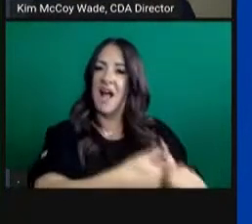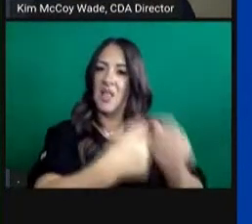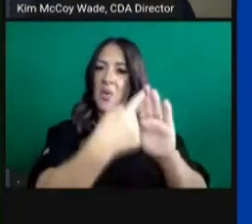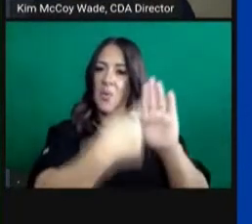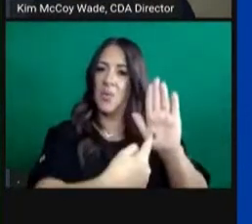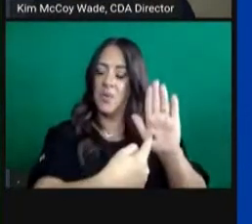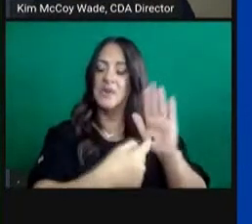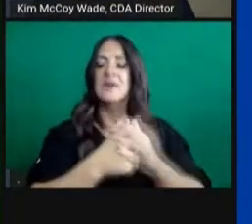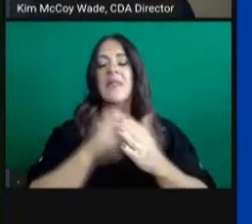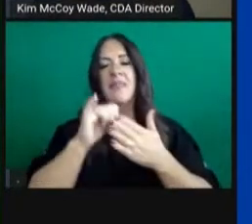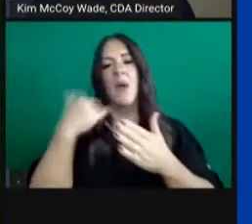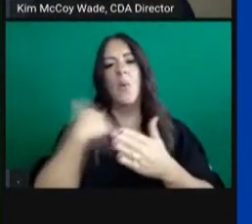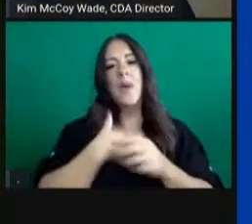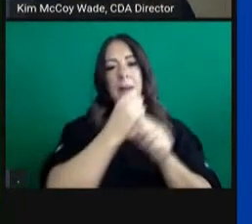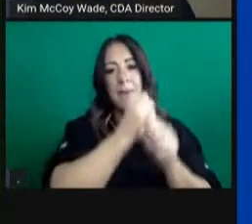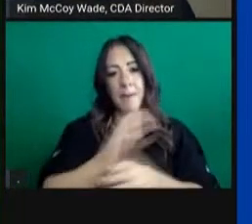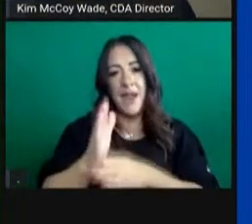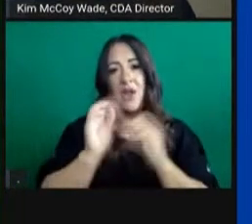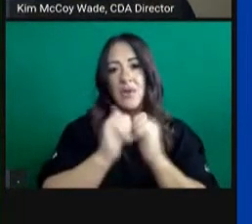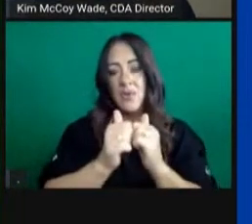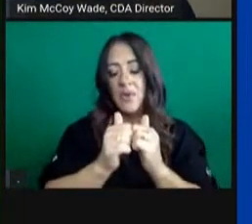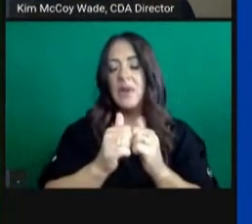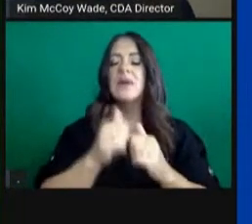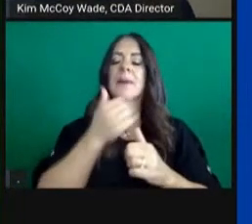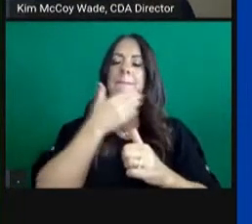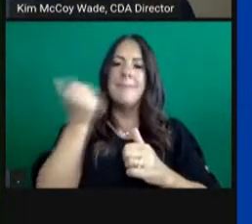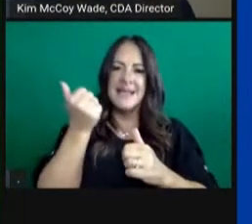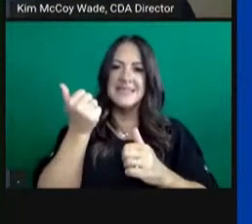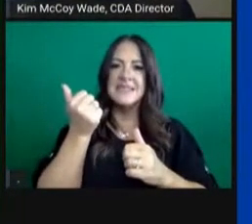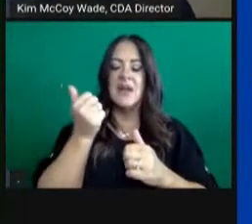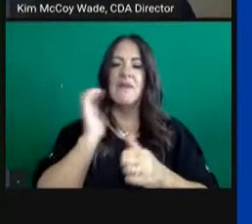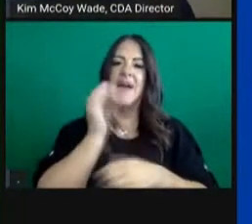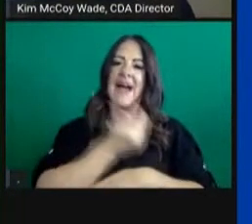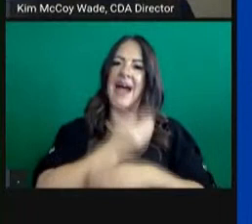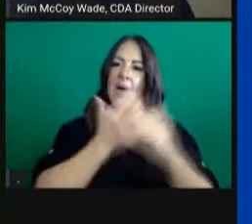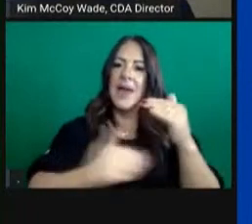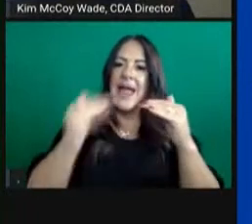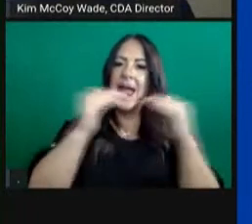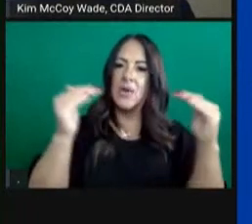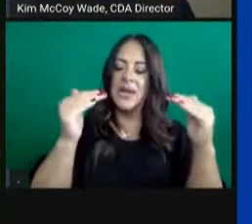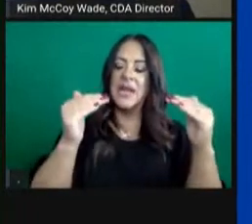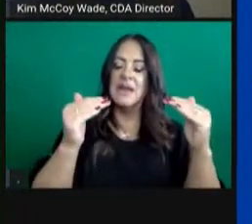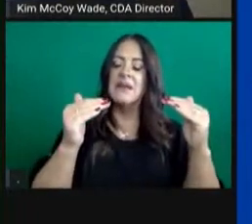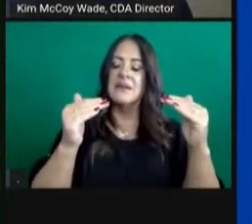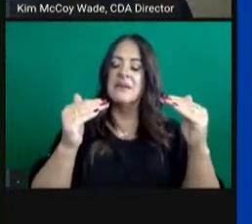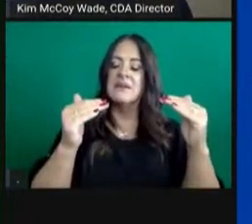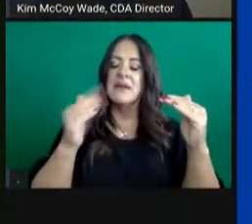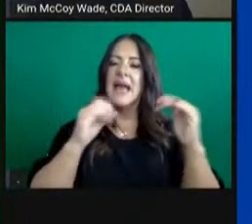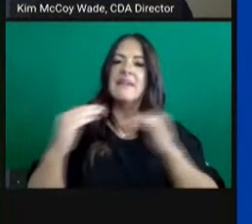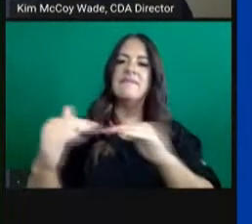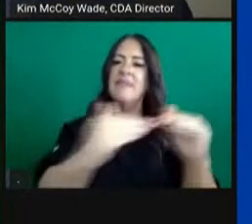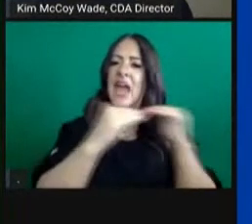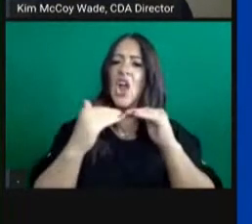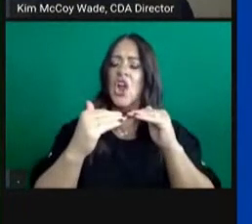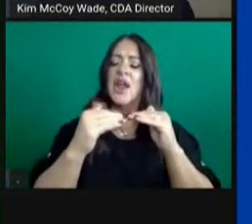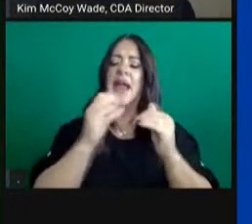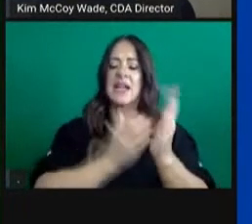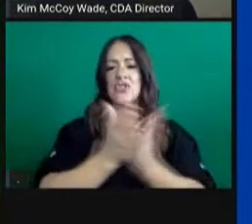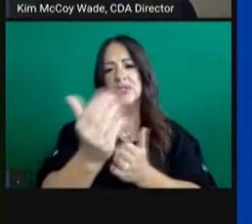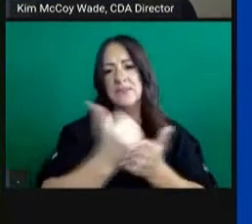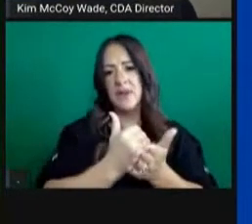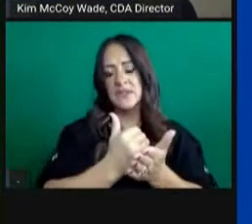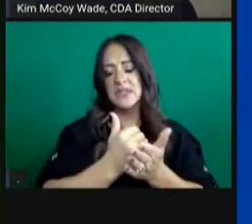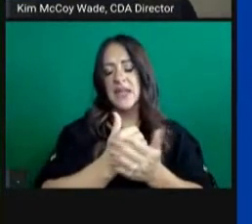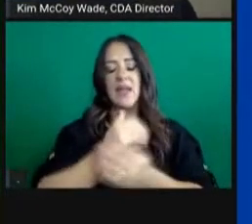prepared and that that preparation comes from the best California values of equity, fairness, and transparency, and that we only get there